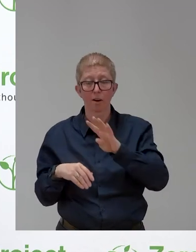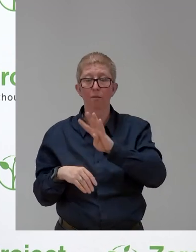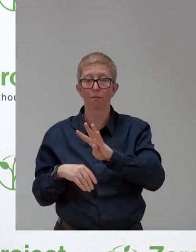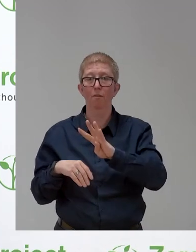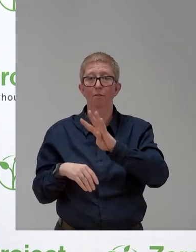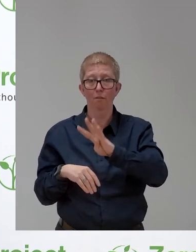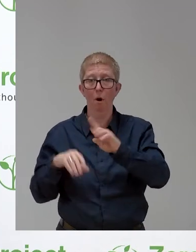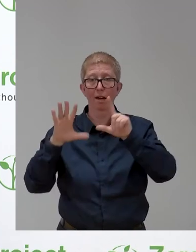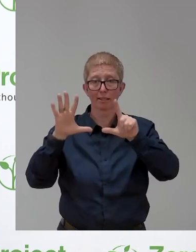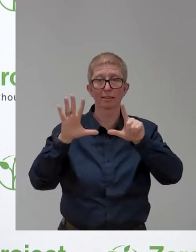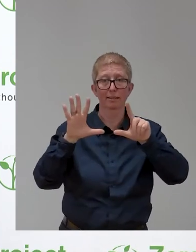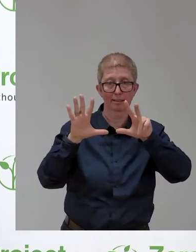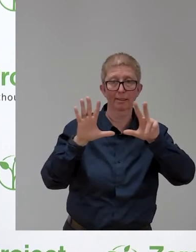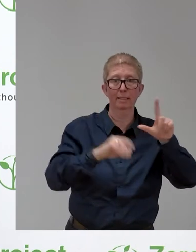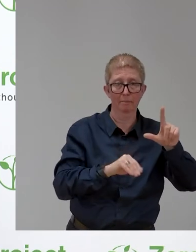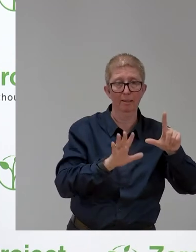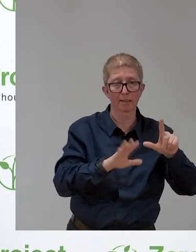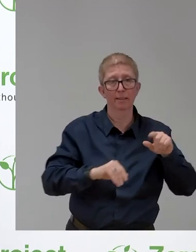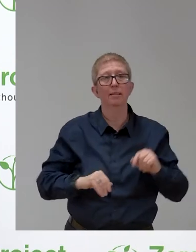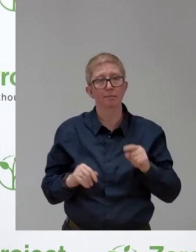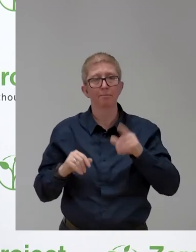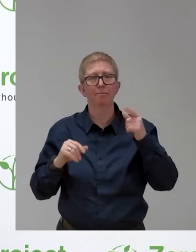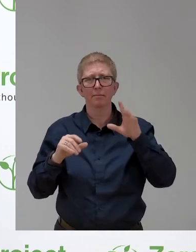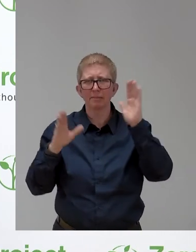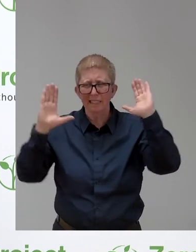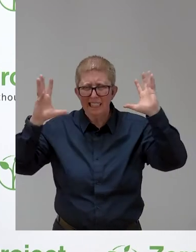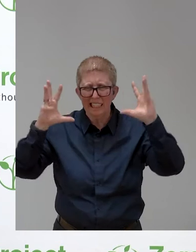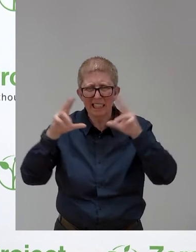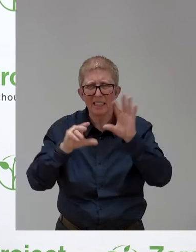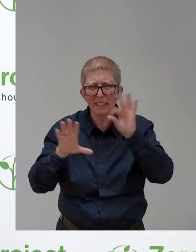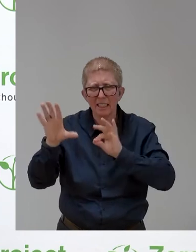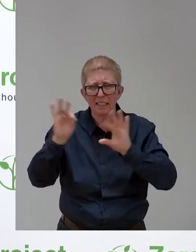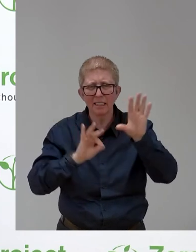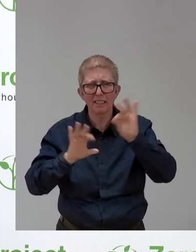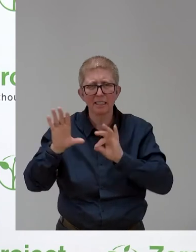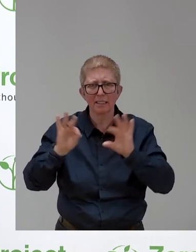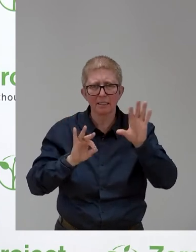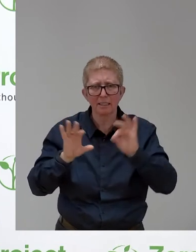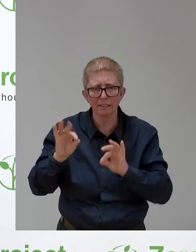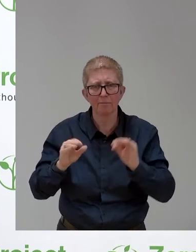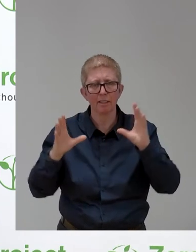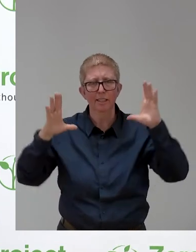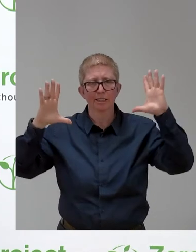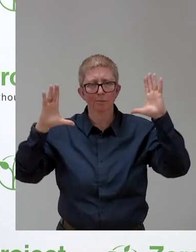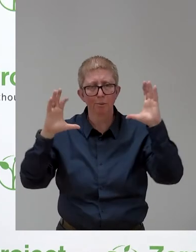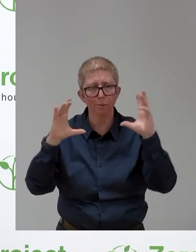being on topic and fulfilling the criteria of innovation, impact and scalability.